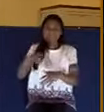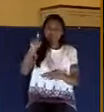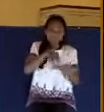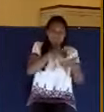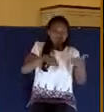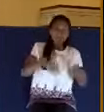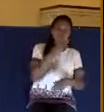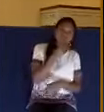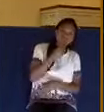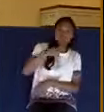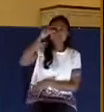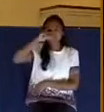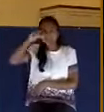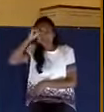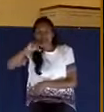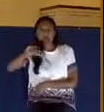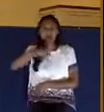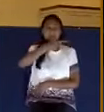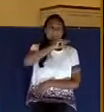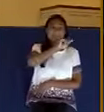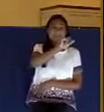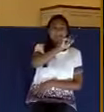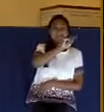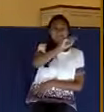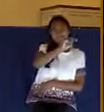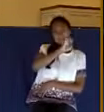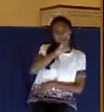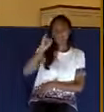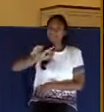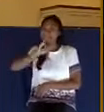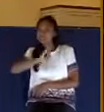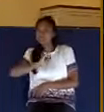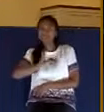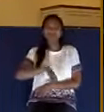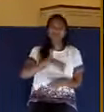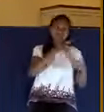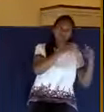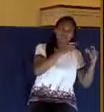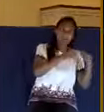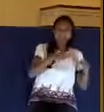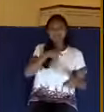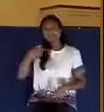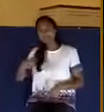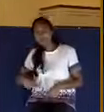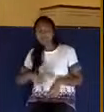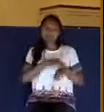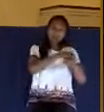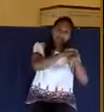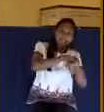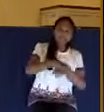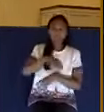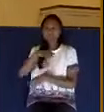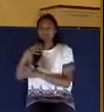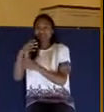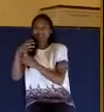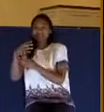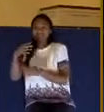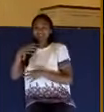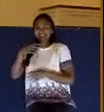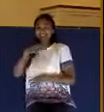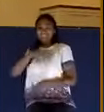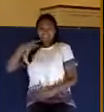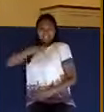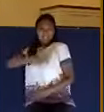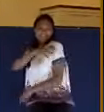Palestinians and Israelites, between Japanese and Chinese, English, Scottish, Irish, Germans, Jews, black,